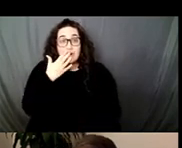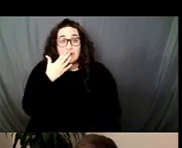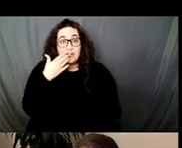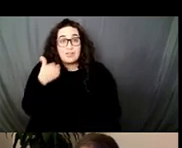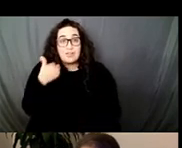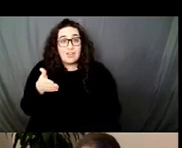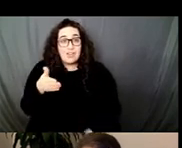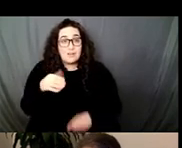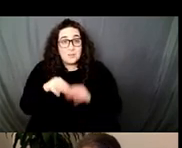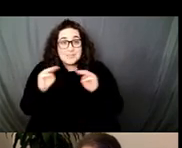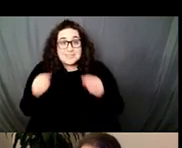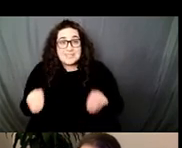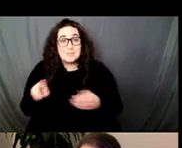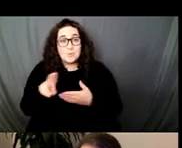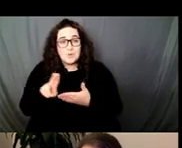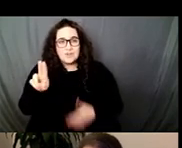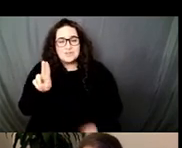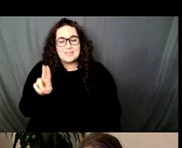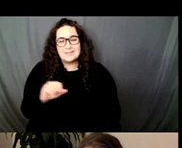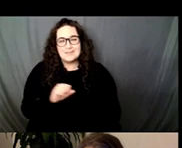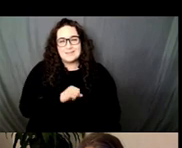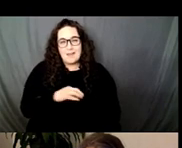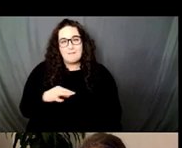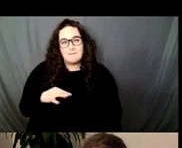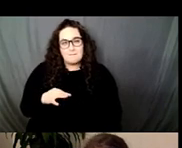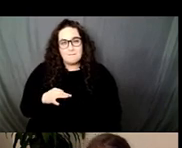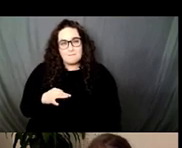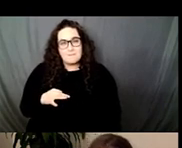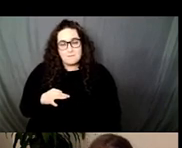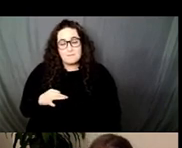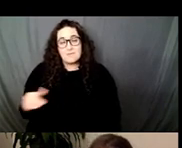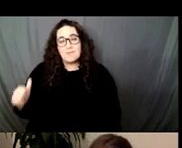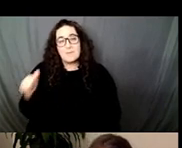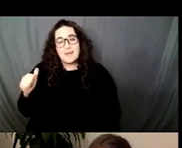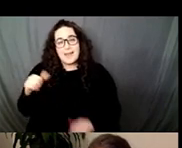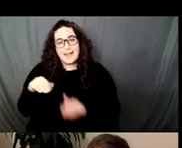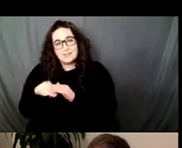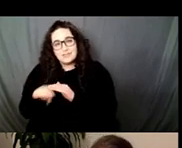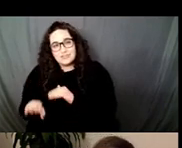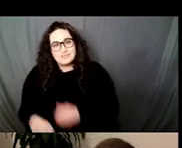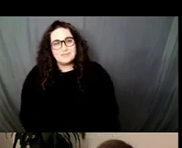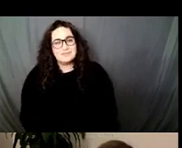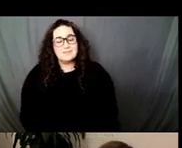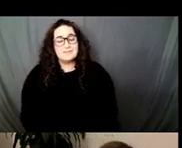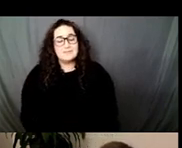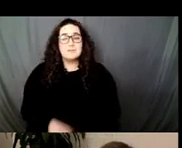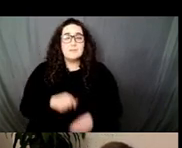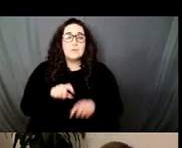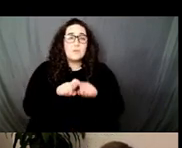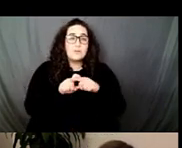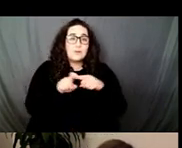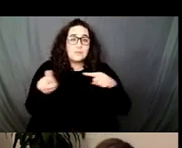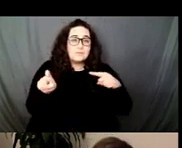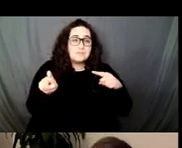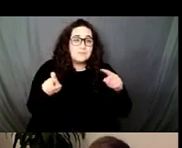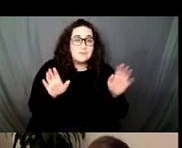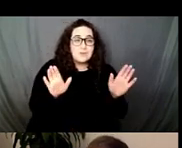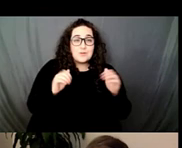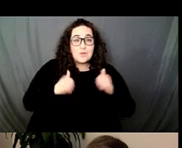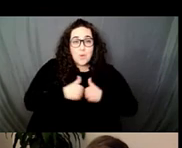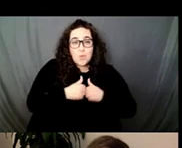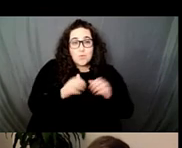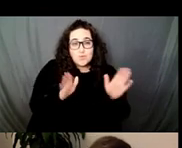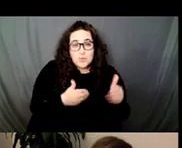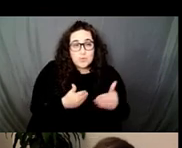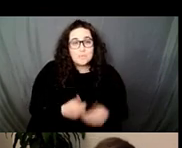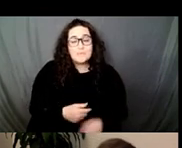included as staff to the service entrances guarding the art or working the coat rooms and the restaurants. It was those very